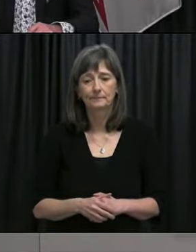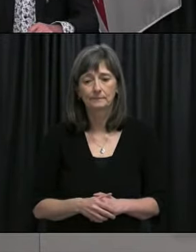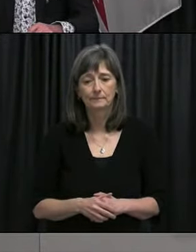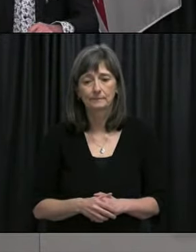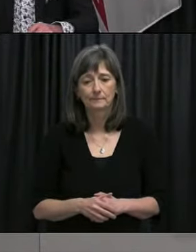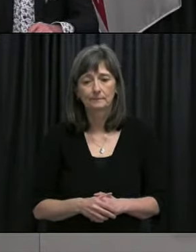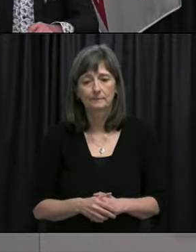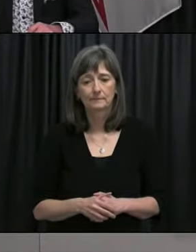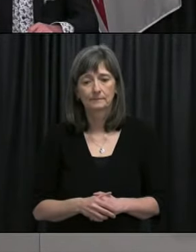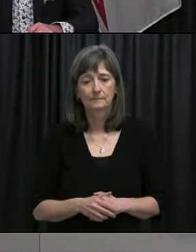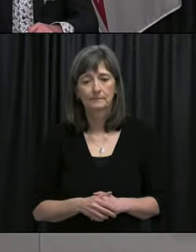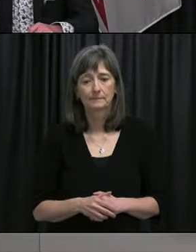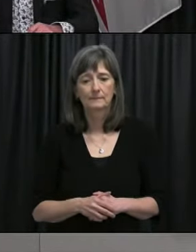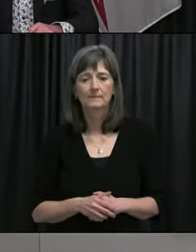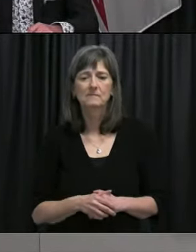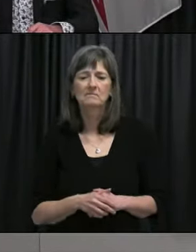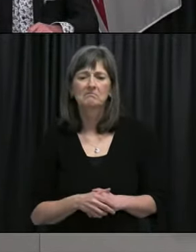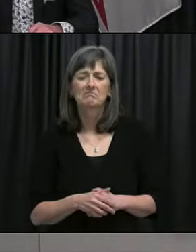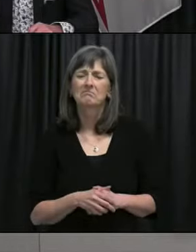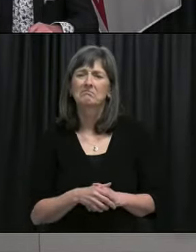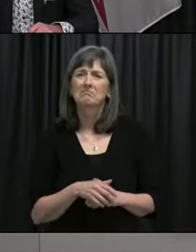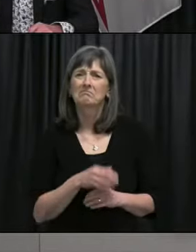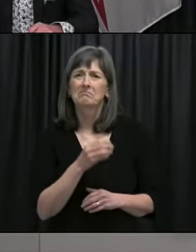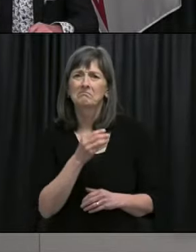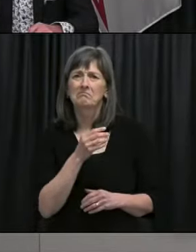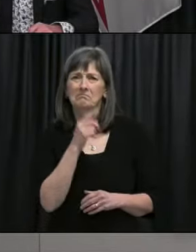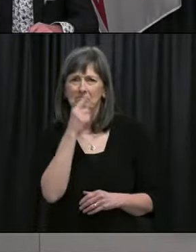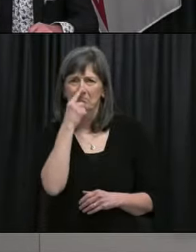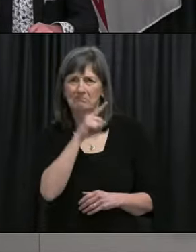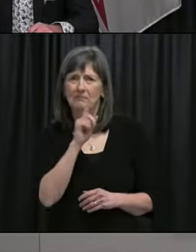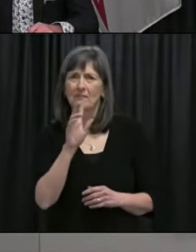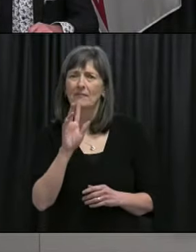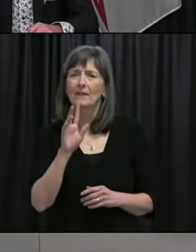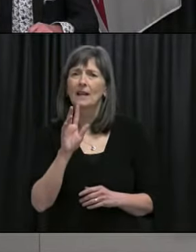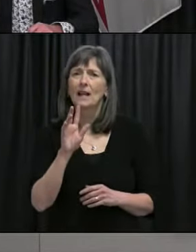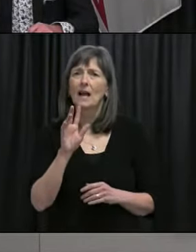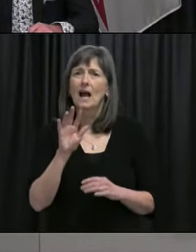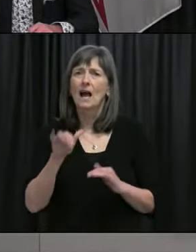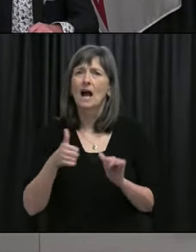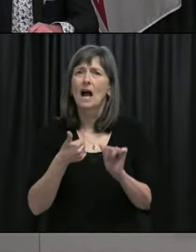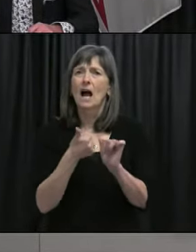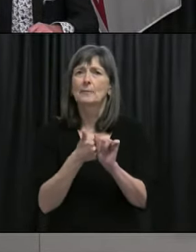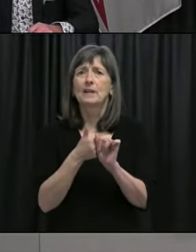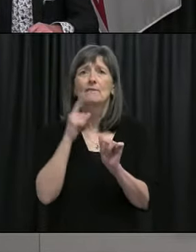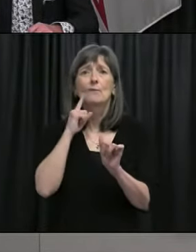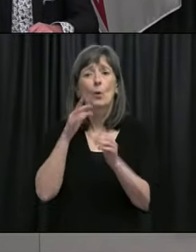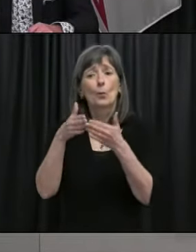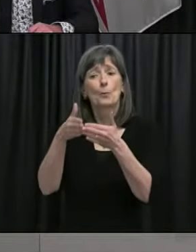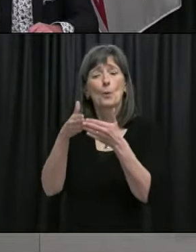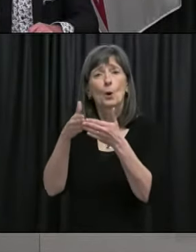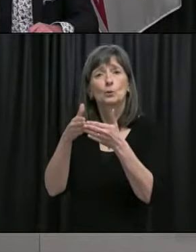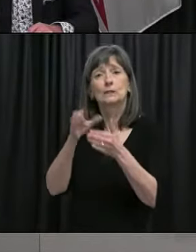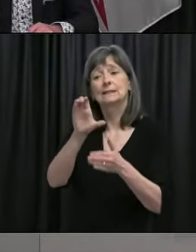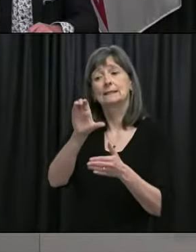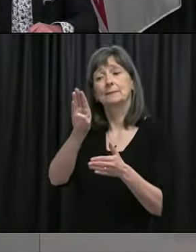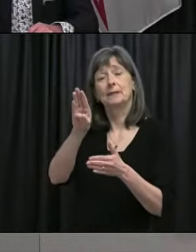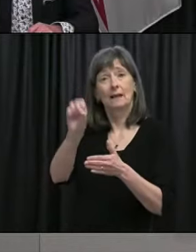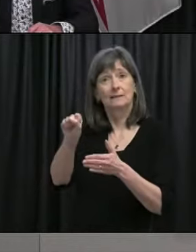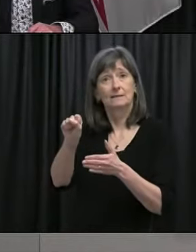Hi there. Patrick could you provide an update on the Federal Montreal in Conception Bay and the conditions on board at this time?